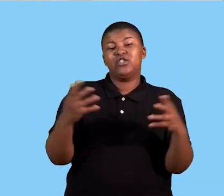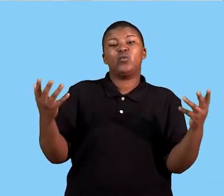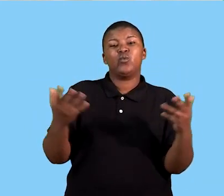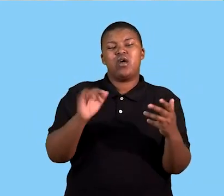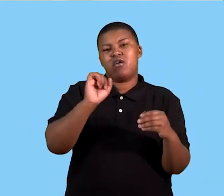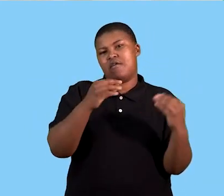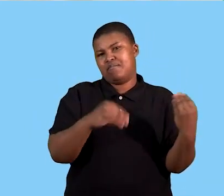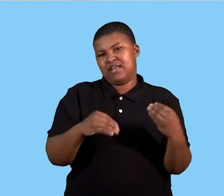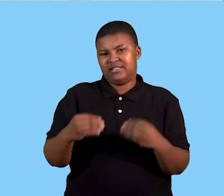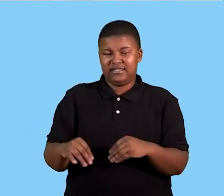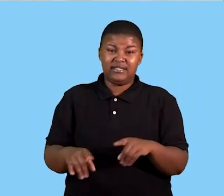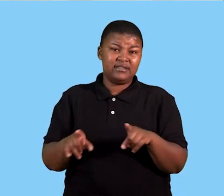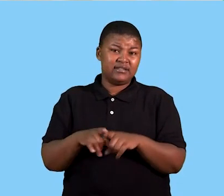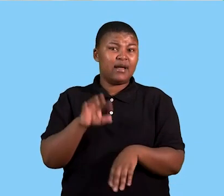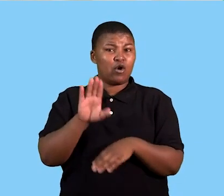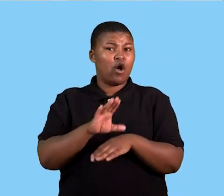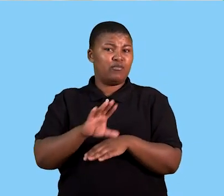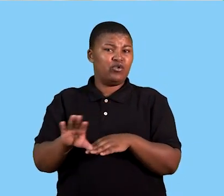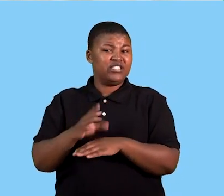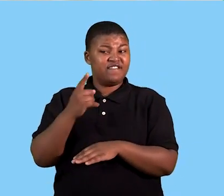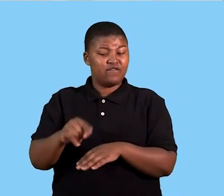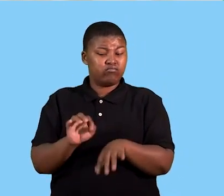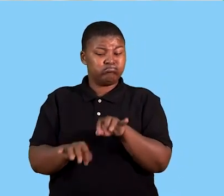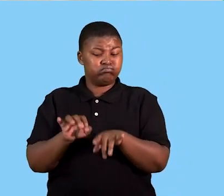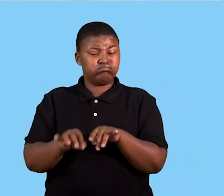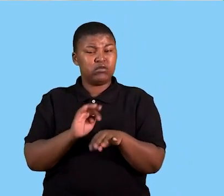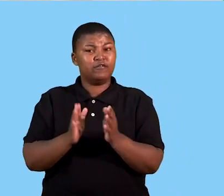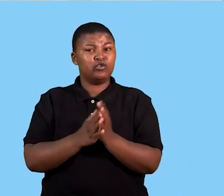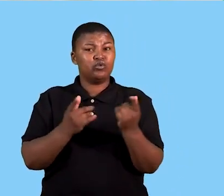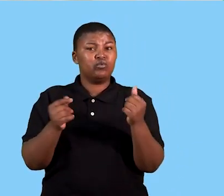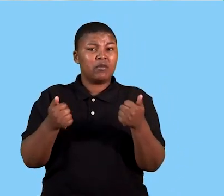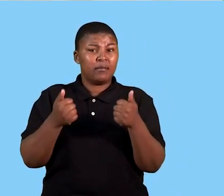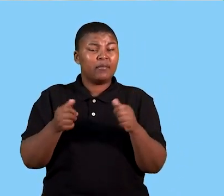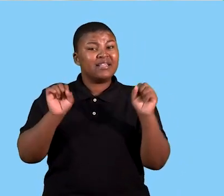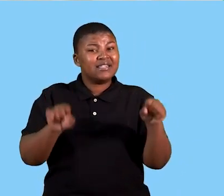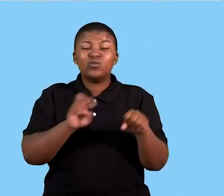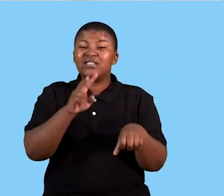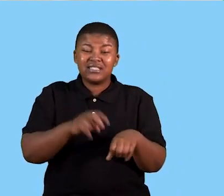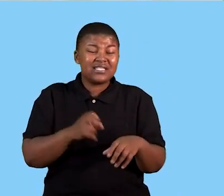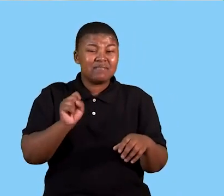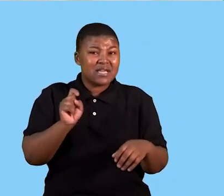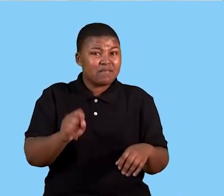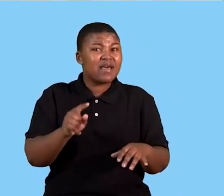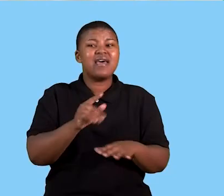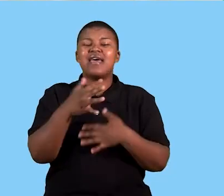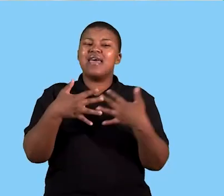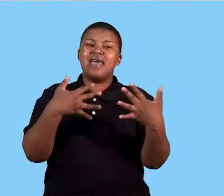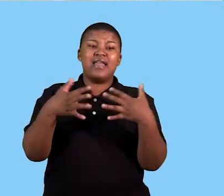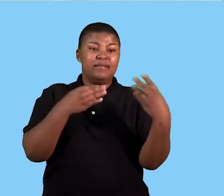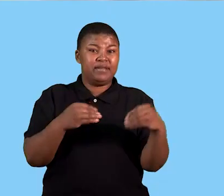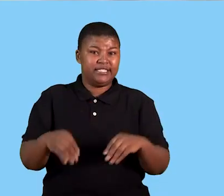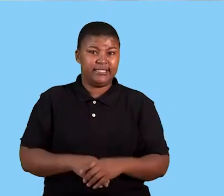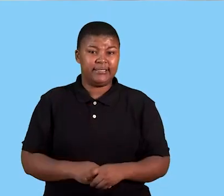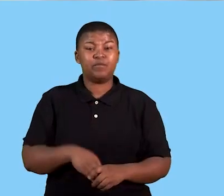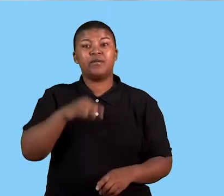use in your business and the software and computers you use to run the machinery. Of course this is needed in any business. So